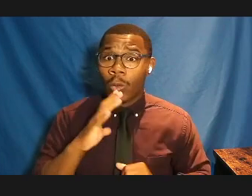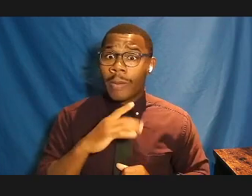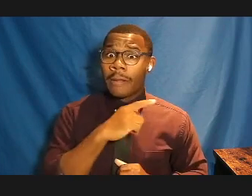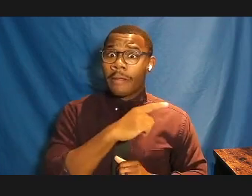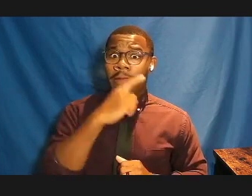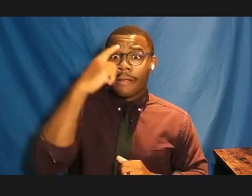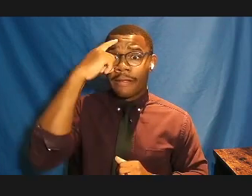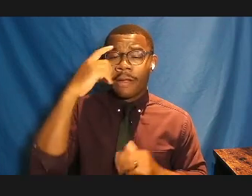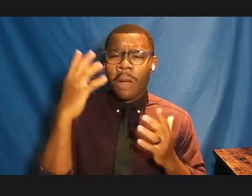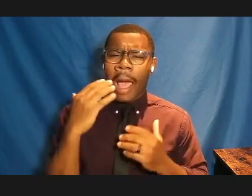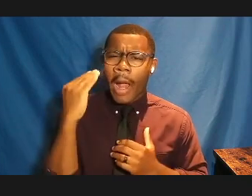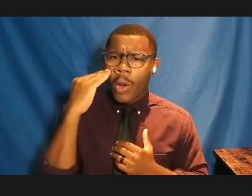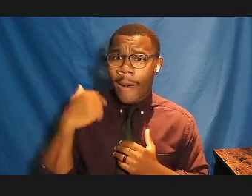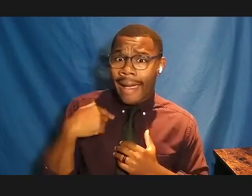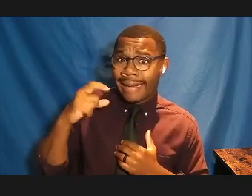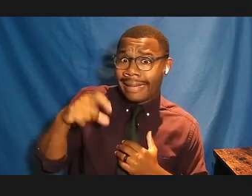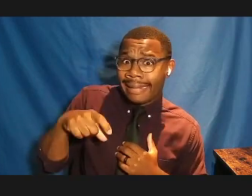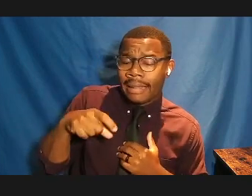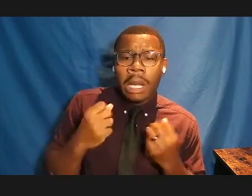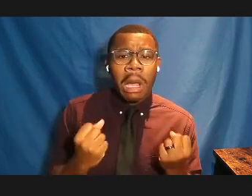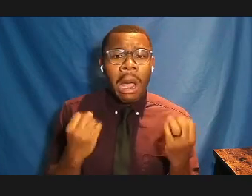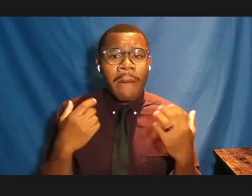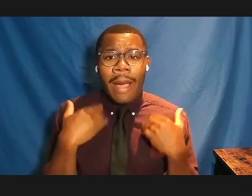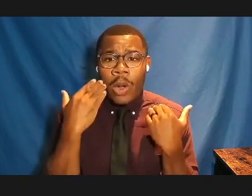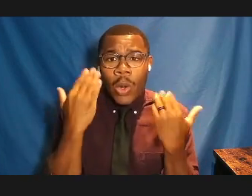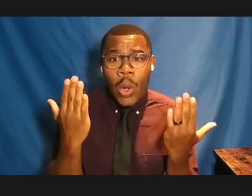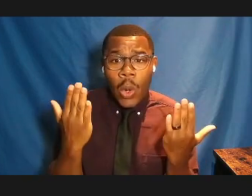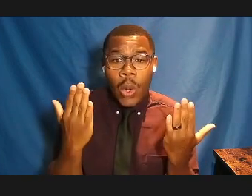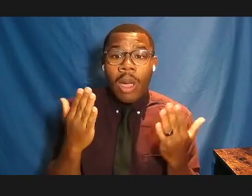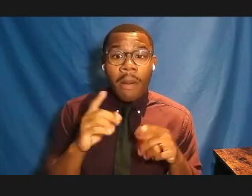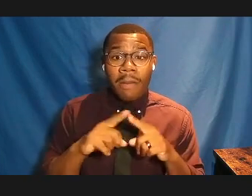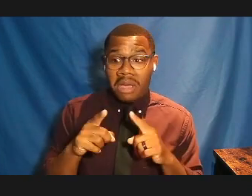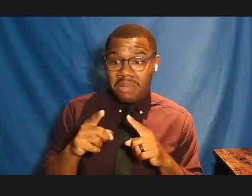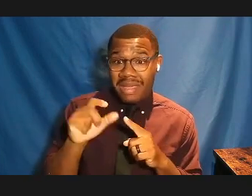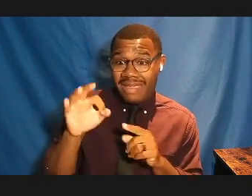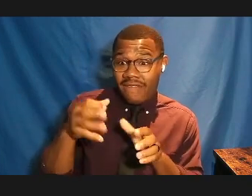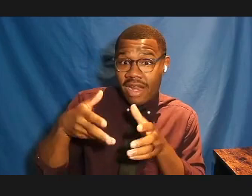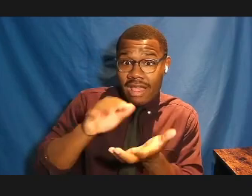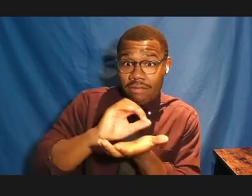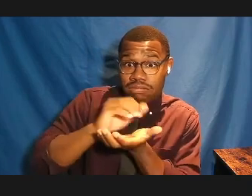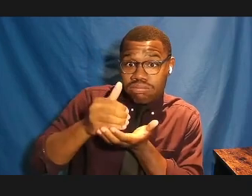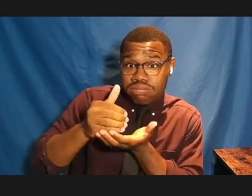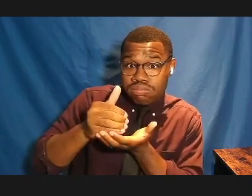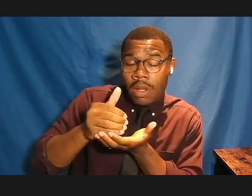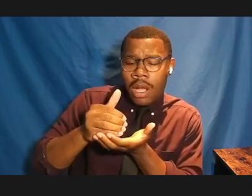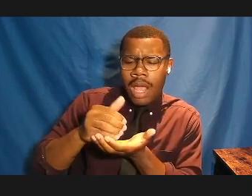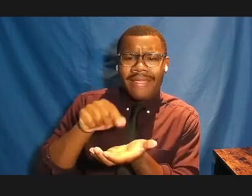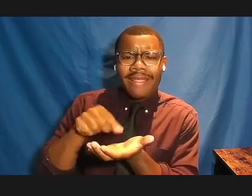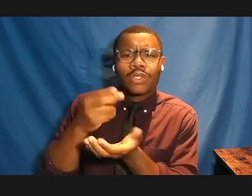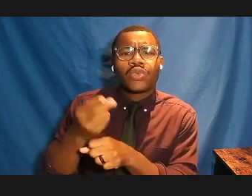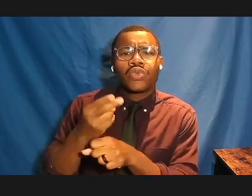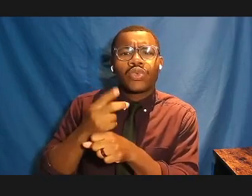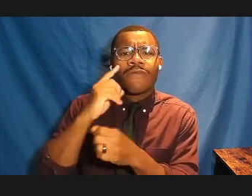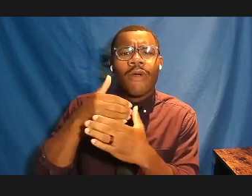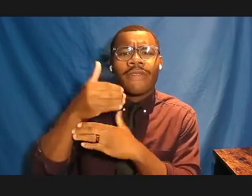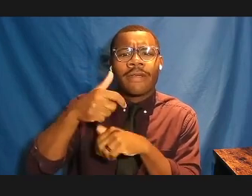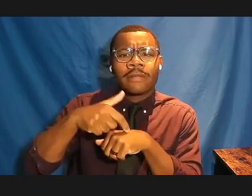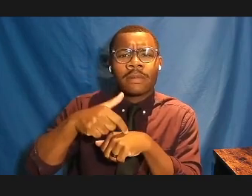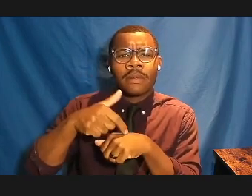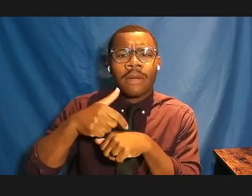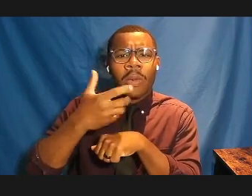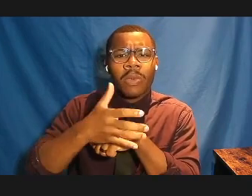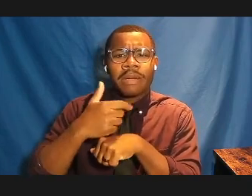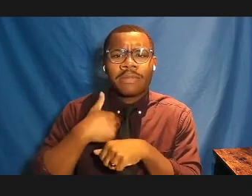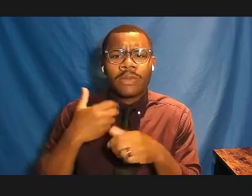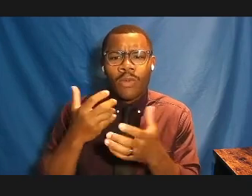much, but what I don't need will be left for the next time, so I won't waste. And if somebody is